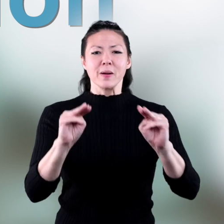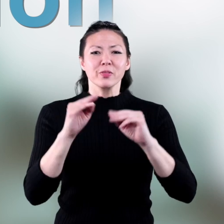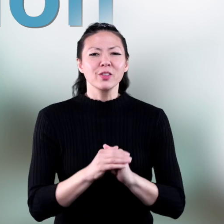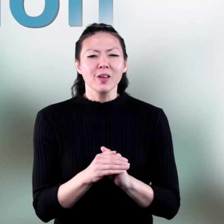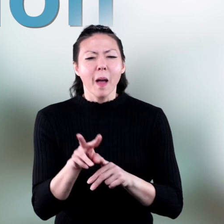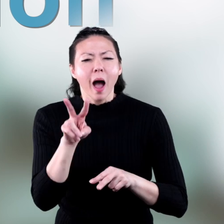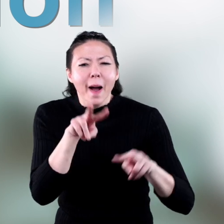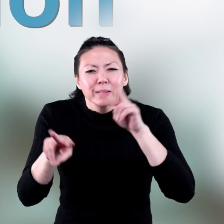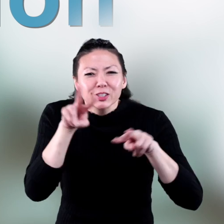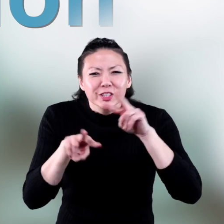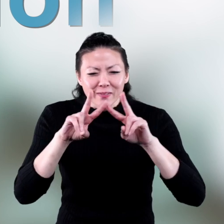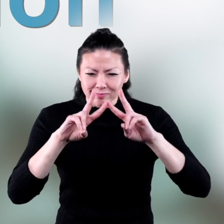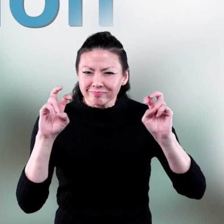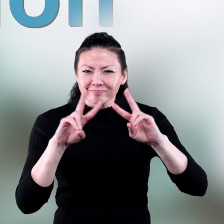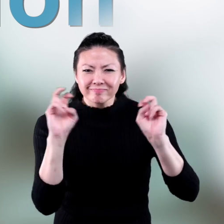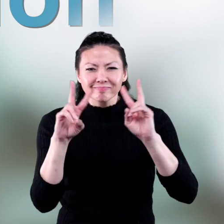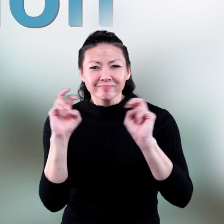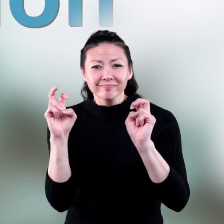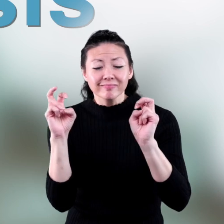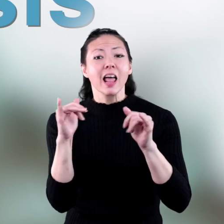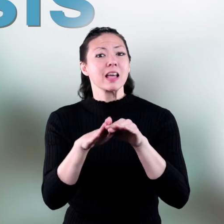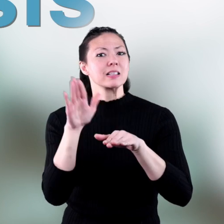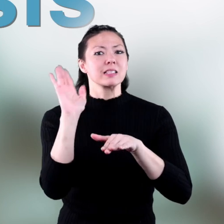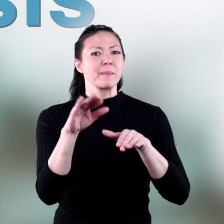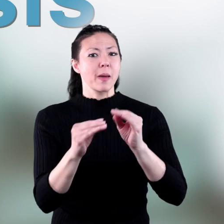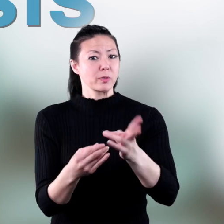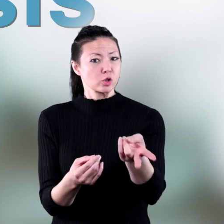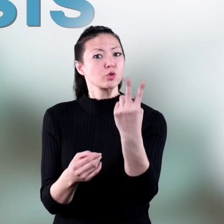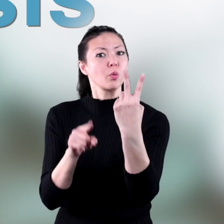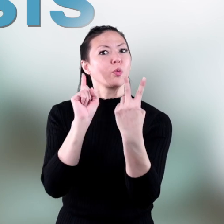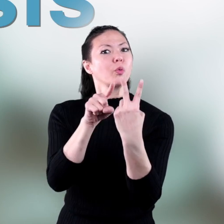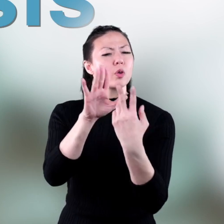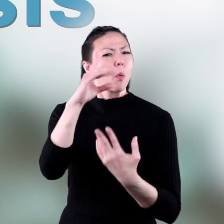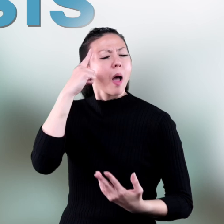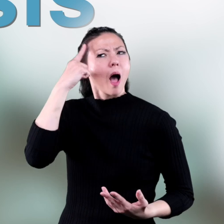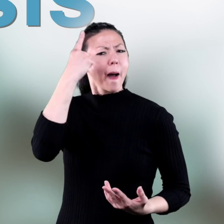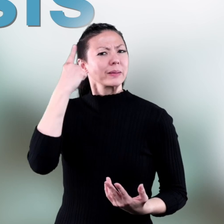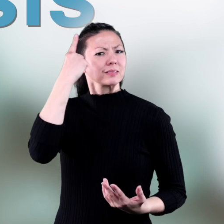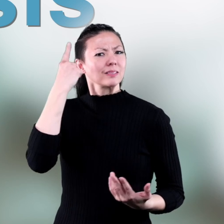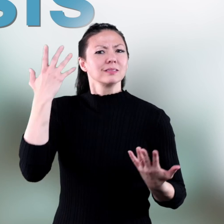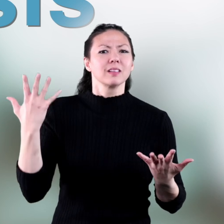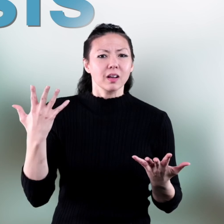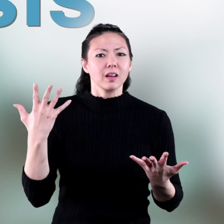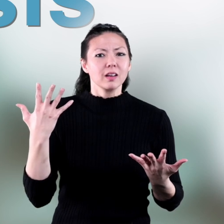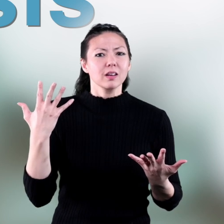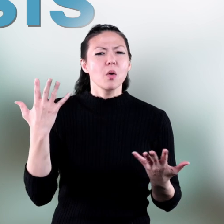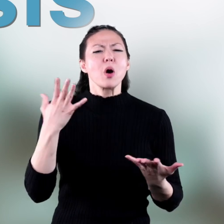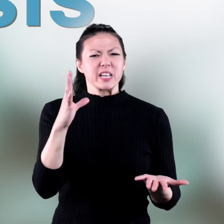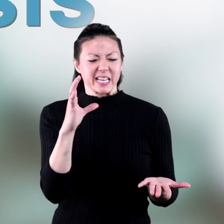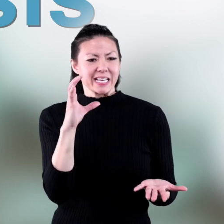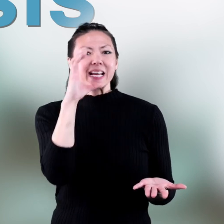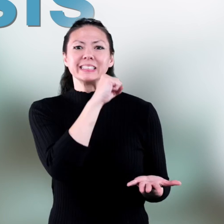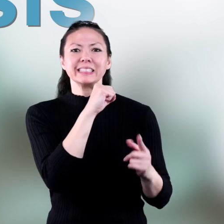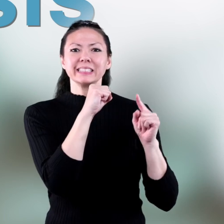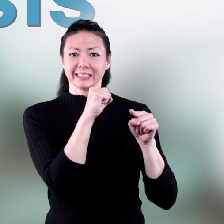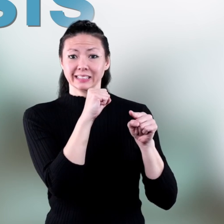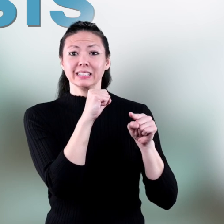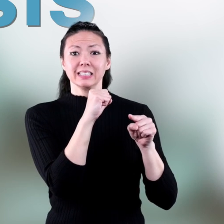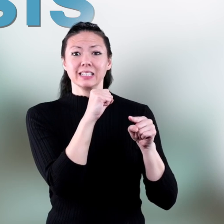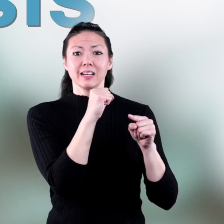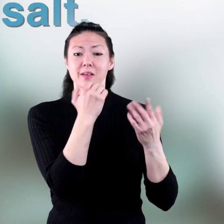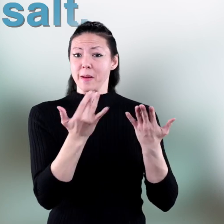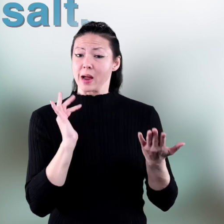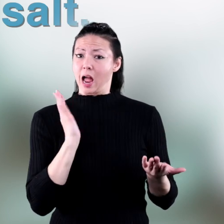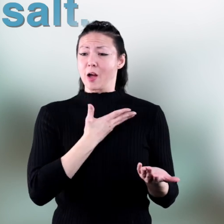observation. Now on to step two, the hypothesis. We are going to make a guess. This might be our